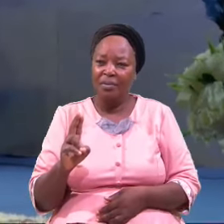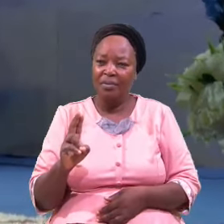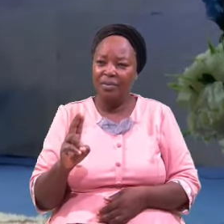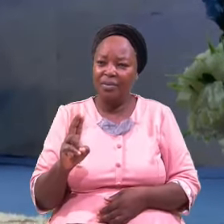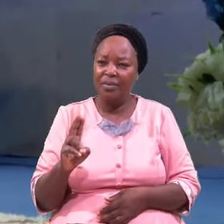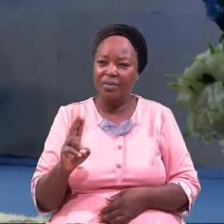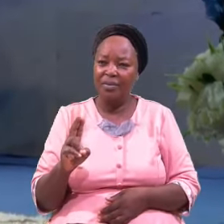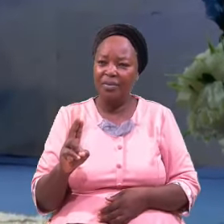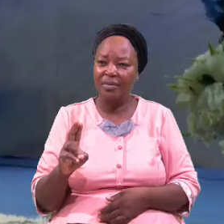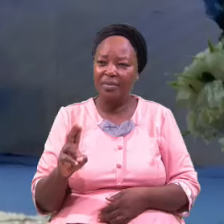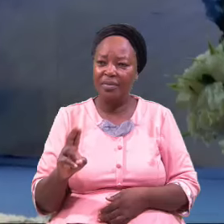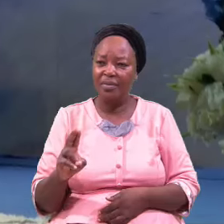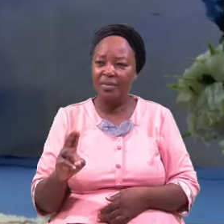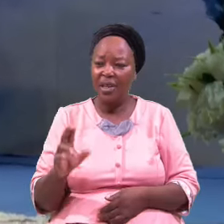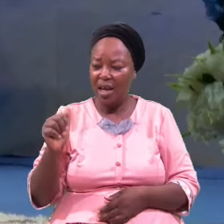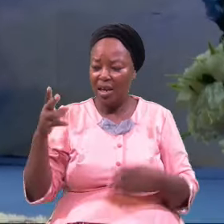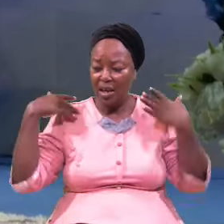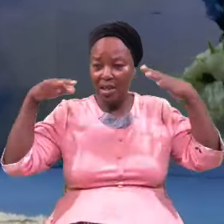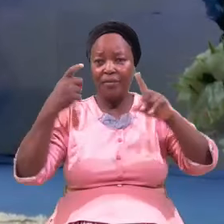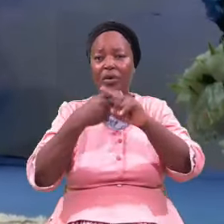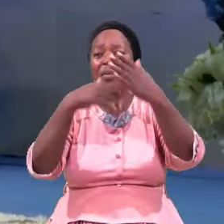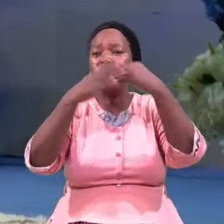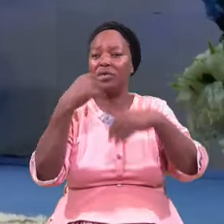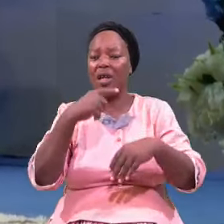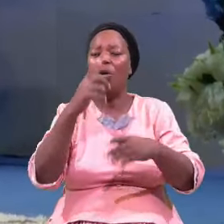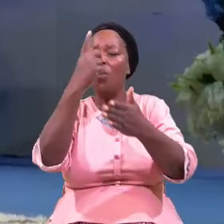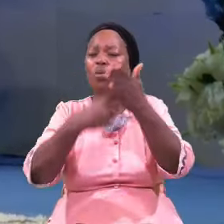And And Angel From Everyone Said What Is Your Name